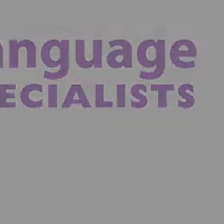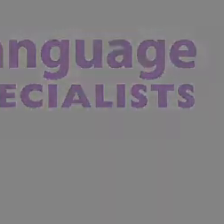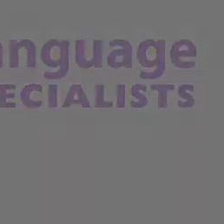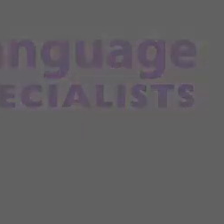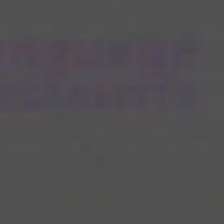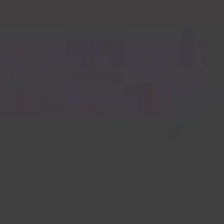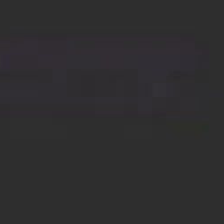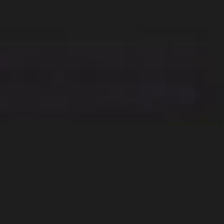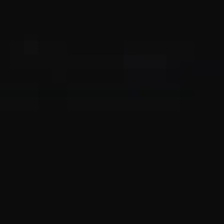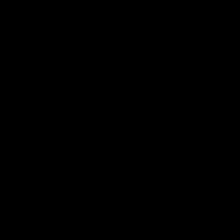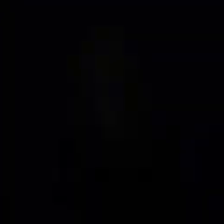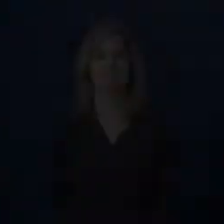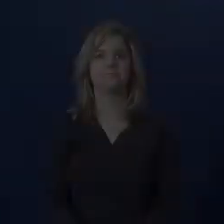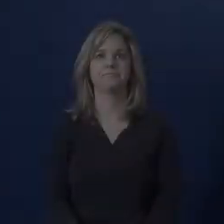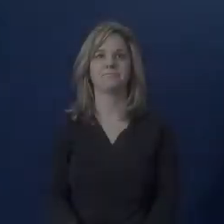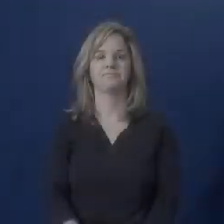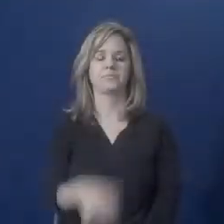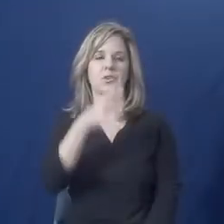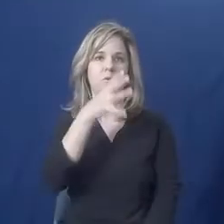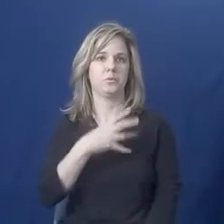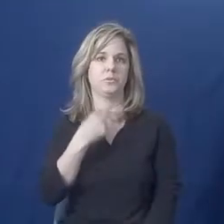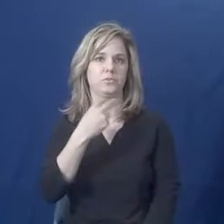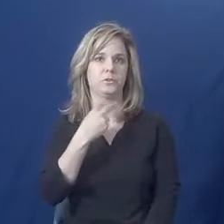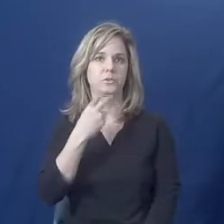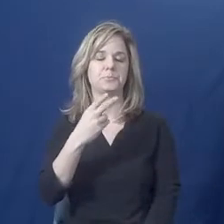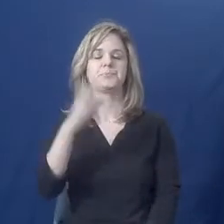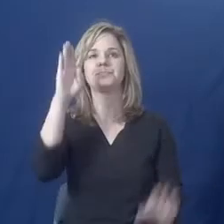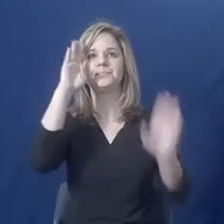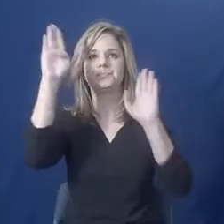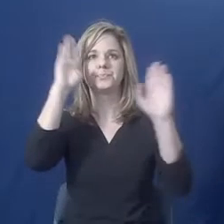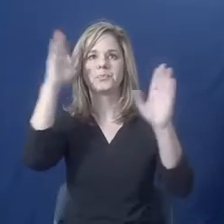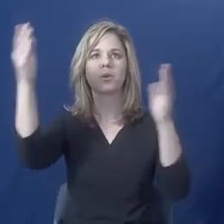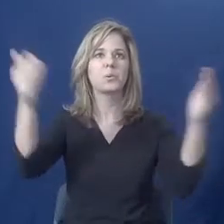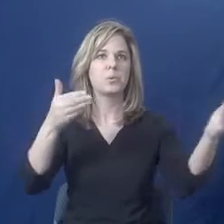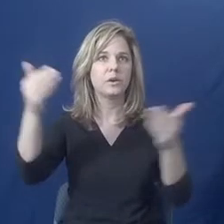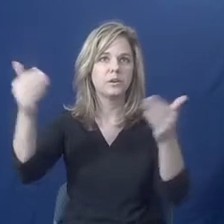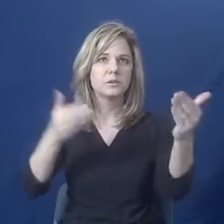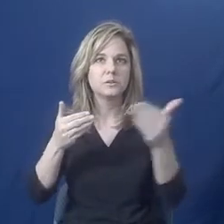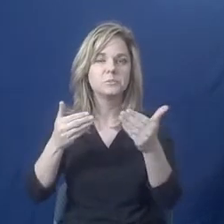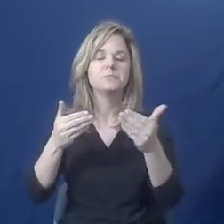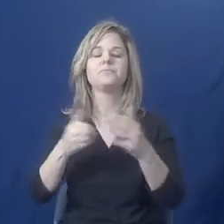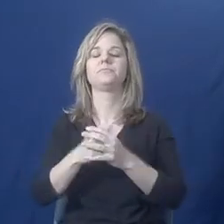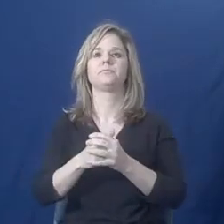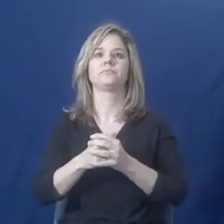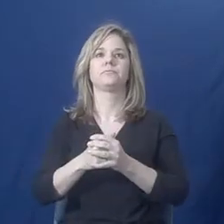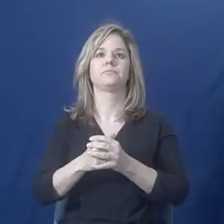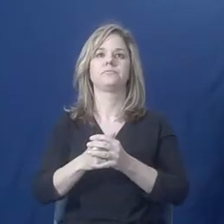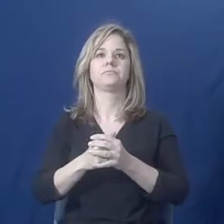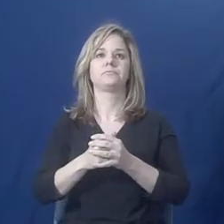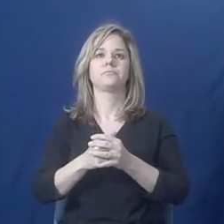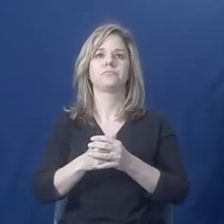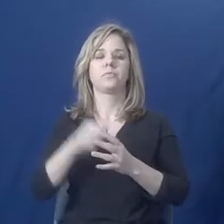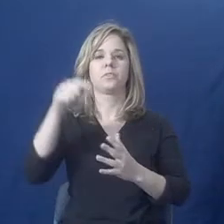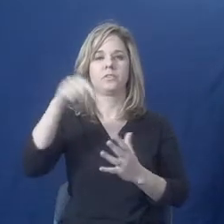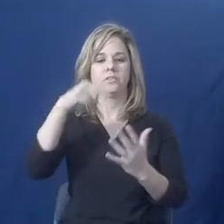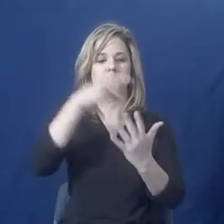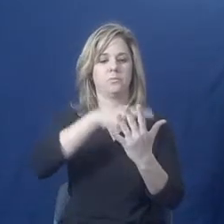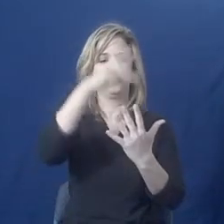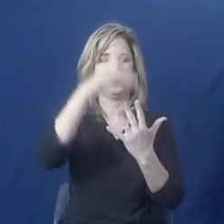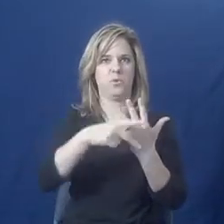Transcribed Okay, I wanted to welcome everyone who's here today